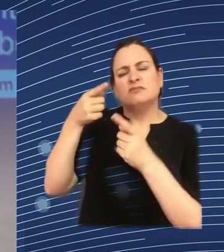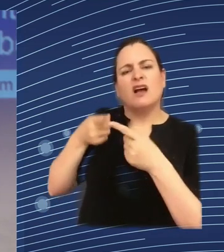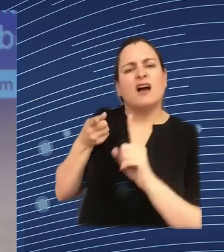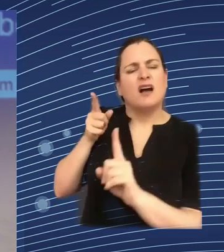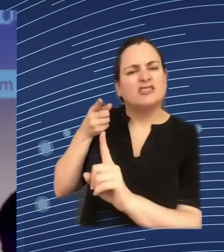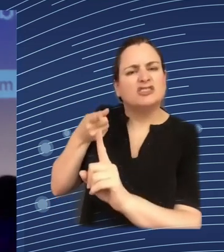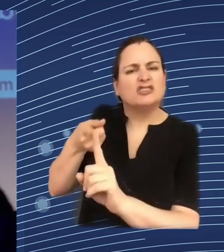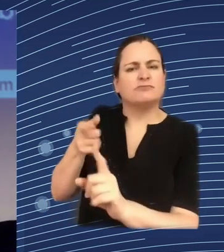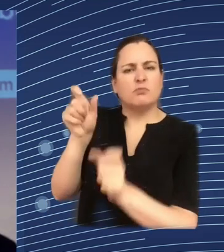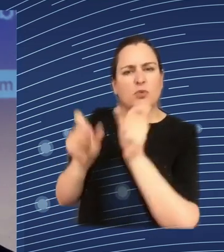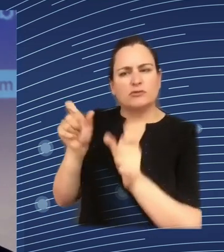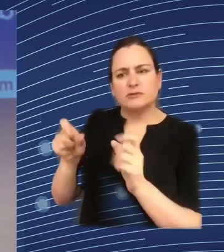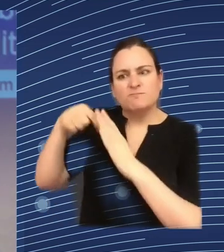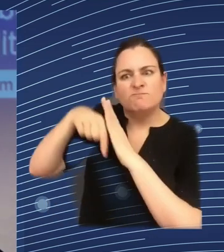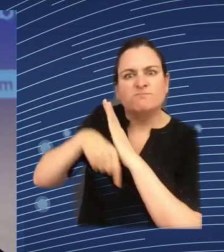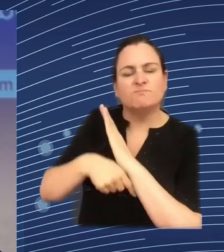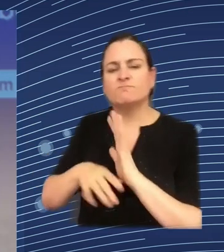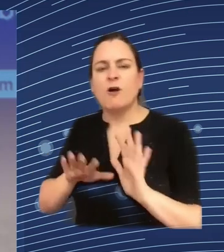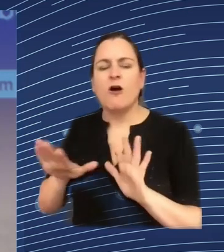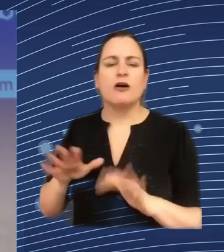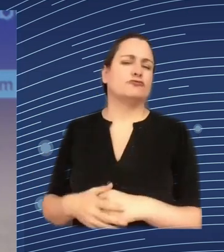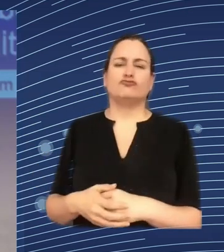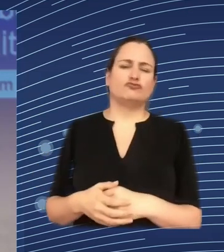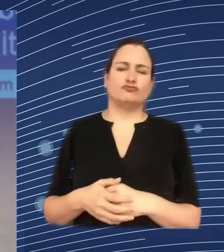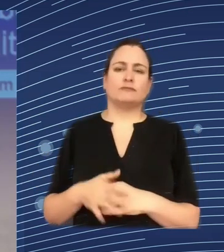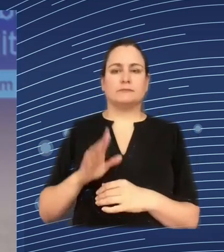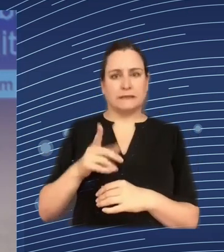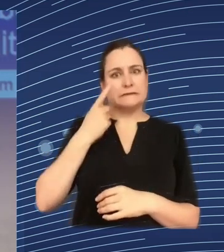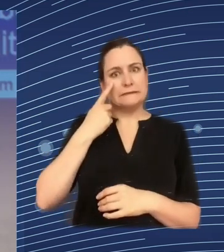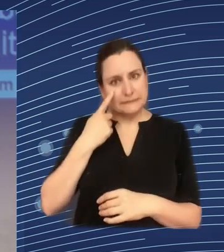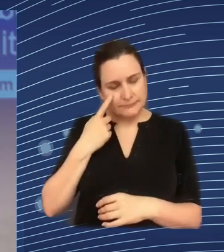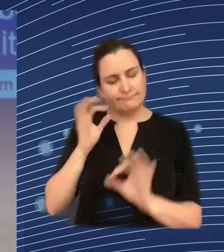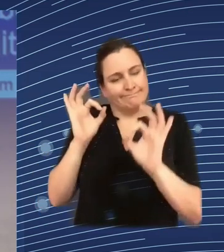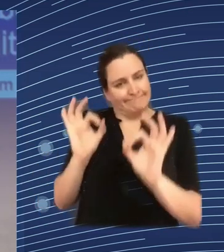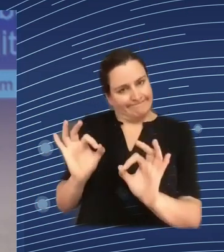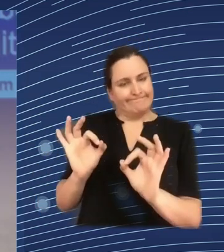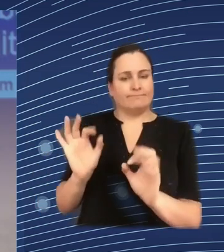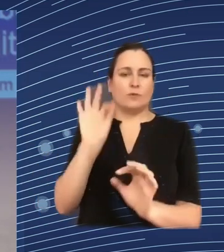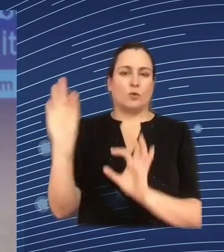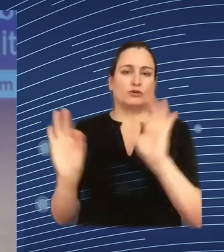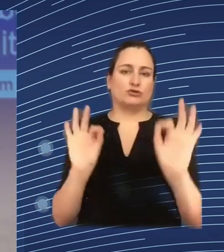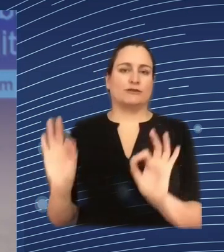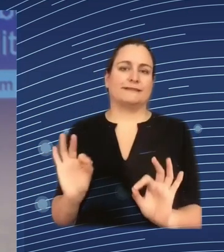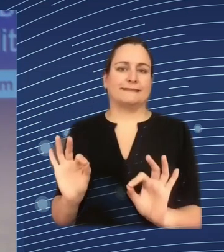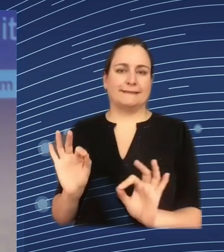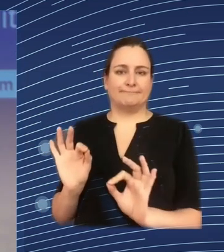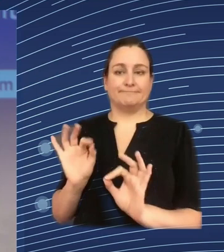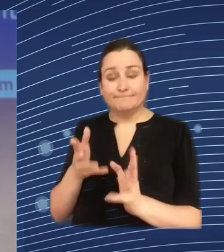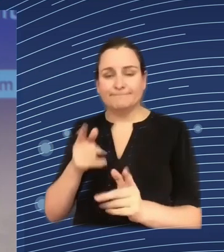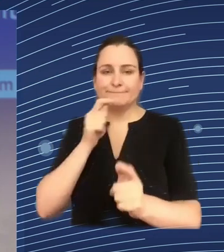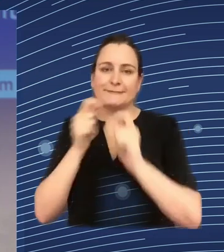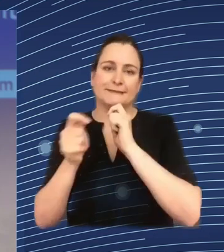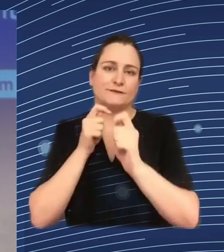of applicants can be permitted the tests and examinations used must